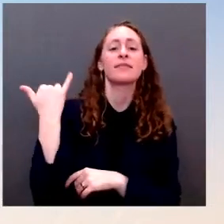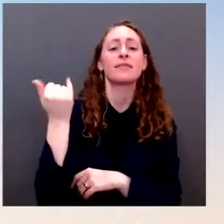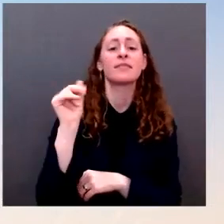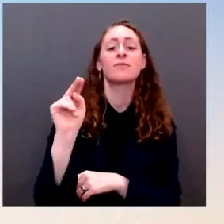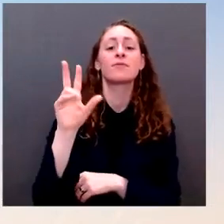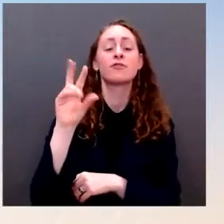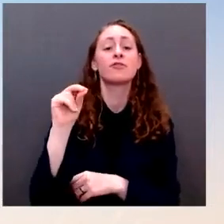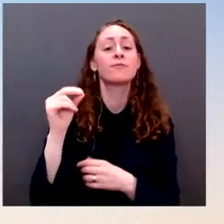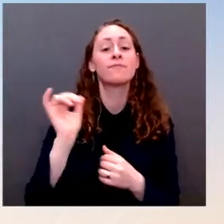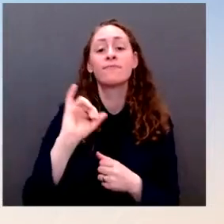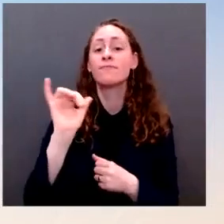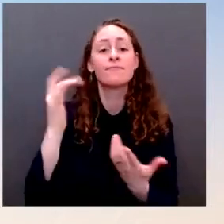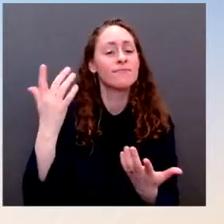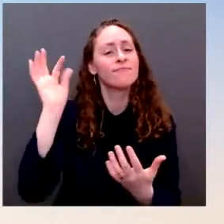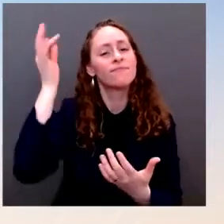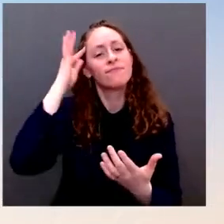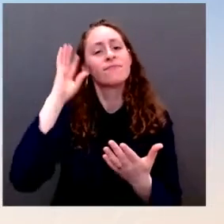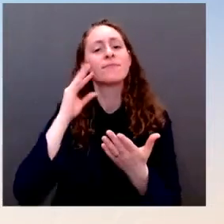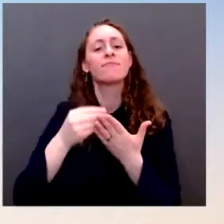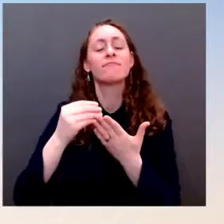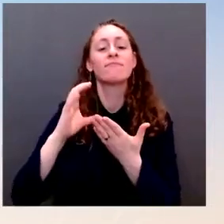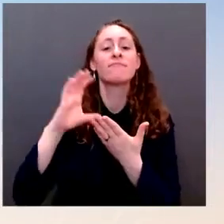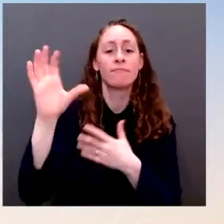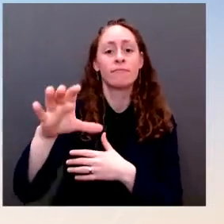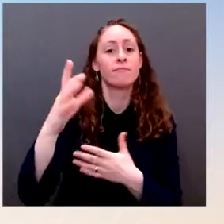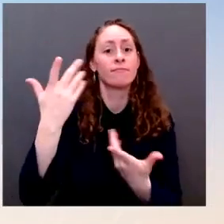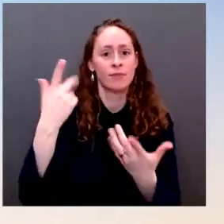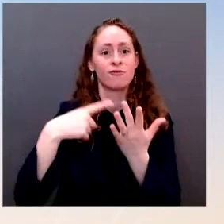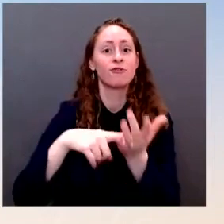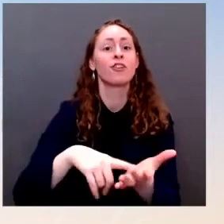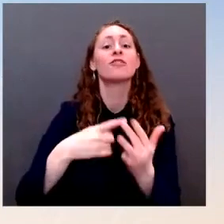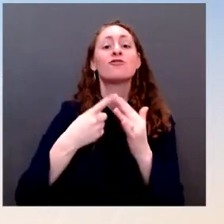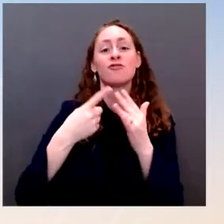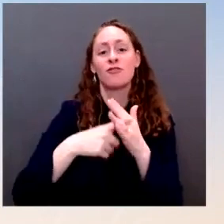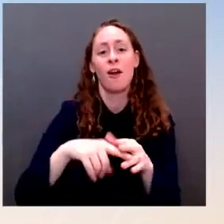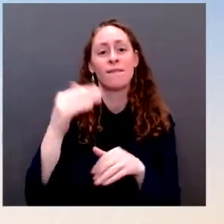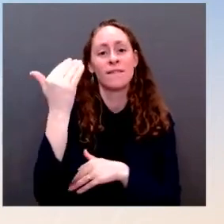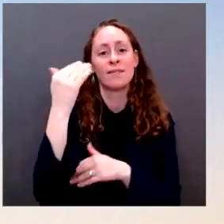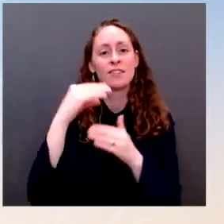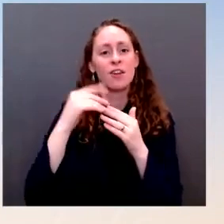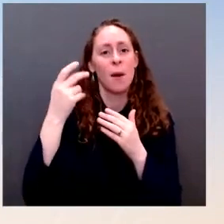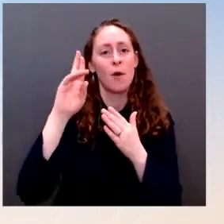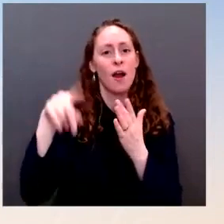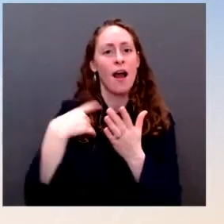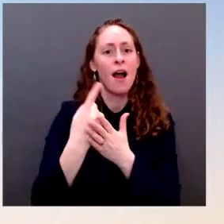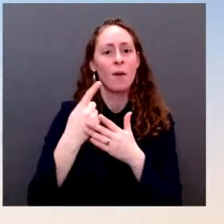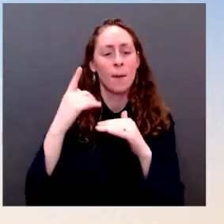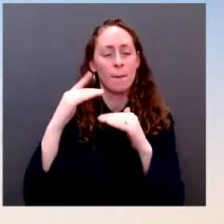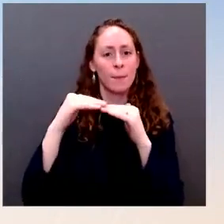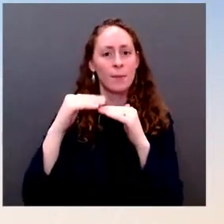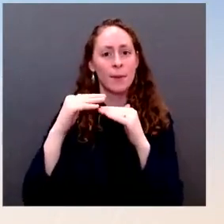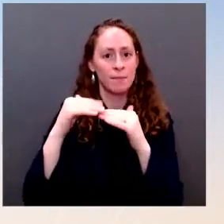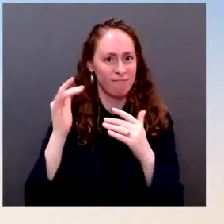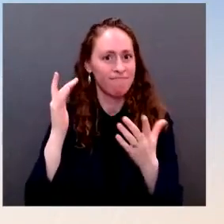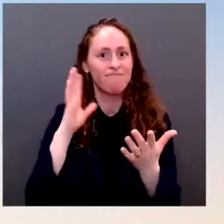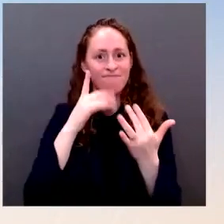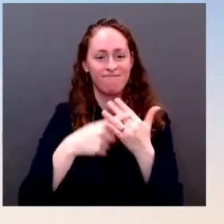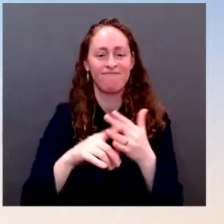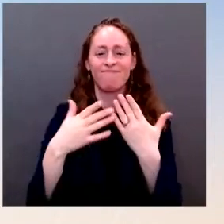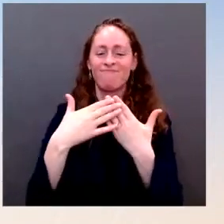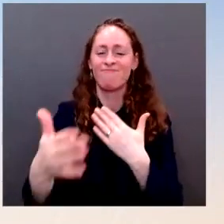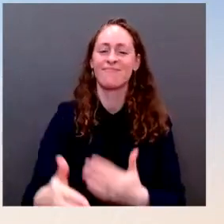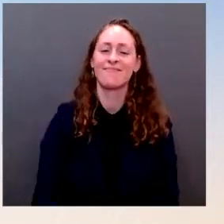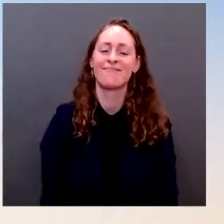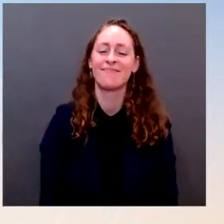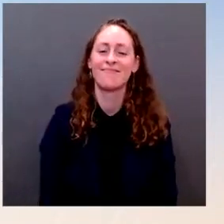minimum wage. And briefly, the week ahead, last thing. On Monday, as you all know, the President will welcome the Chancellor